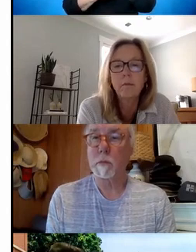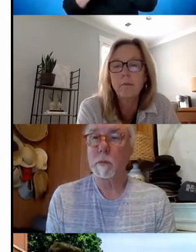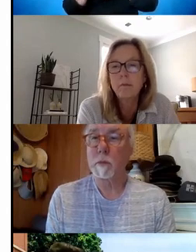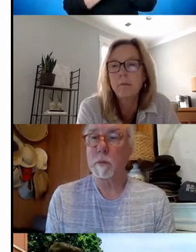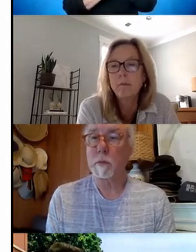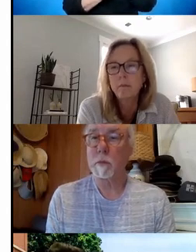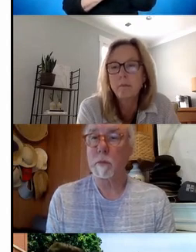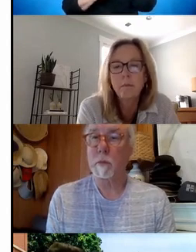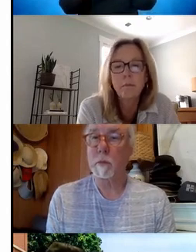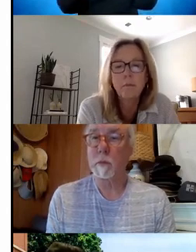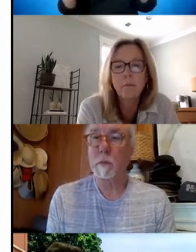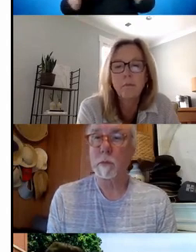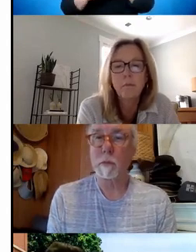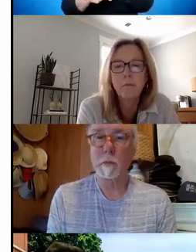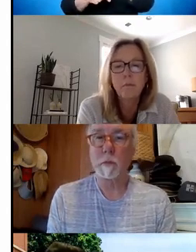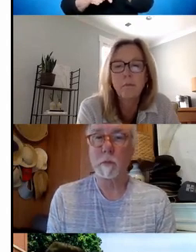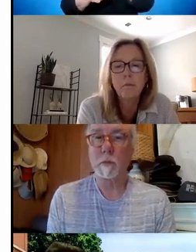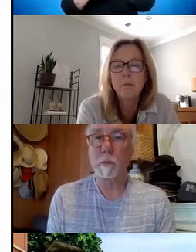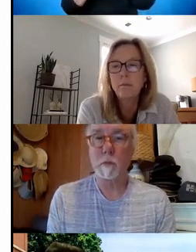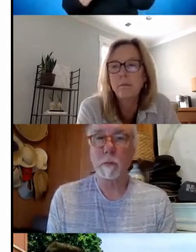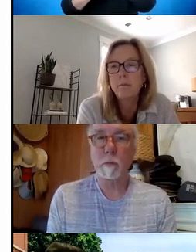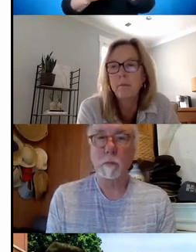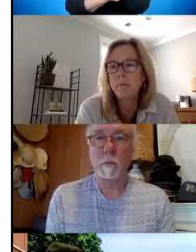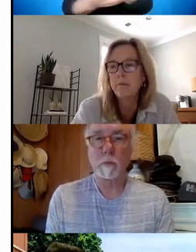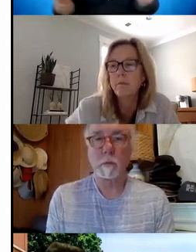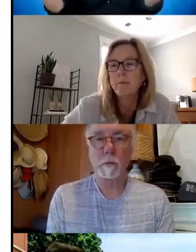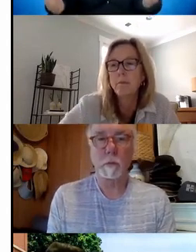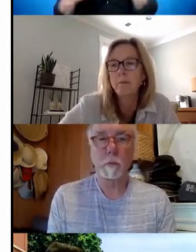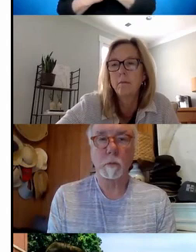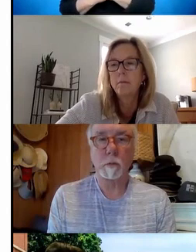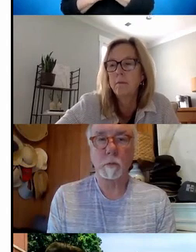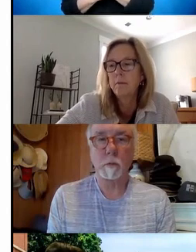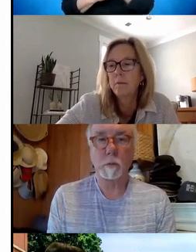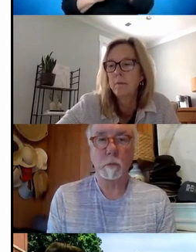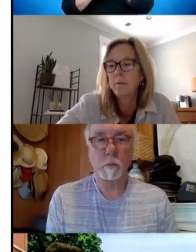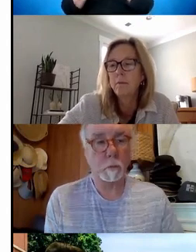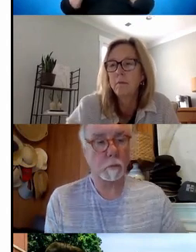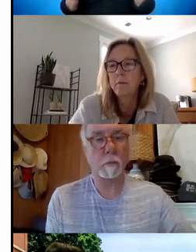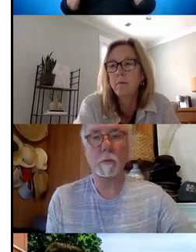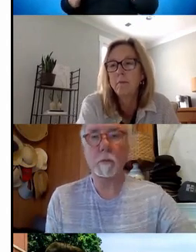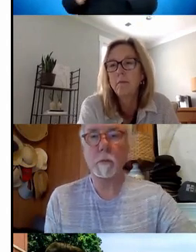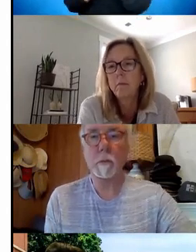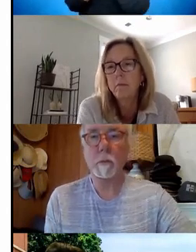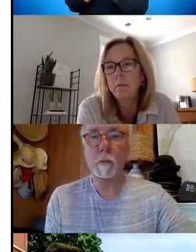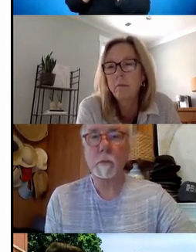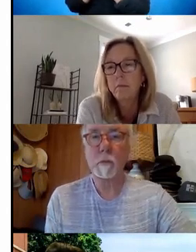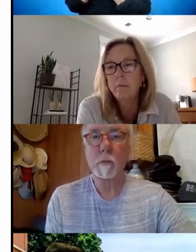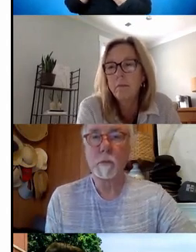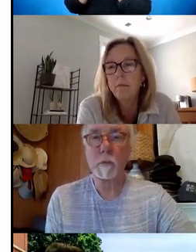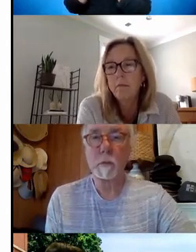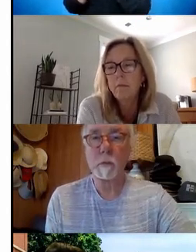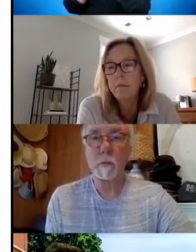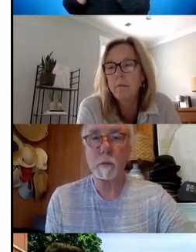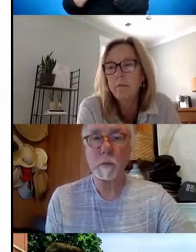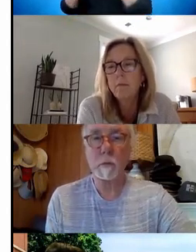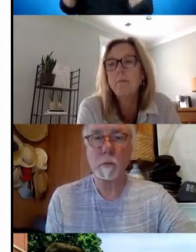for us. And then we also on our website have, it listed out every high school across the state, who the staff is